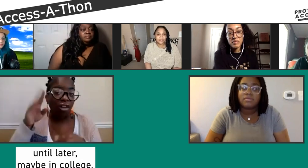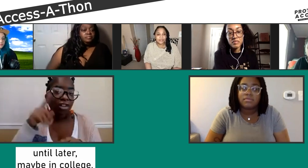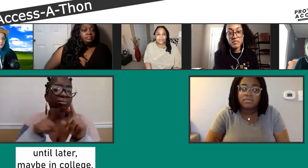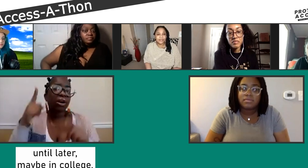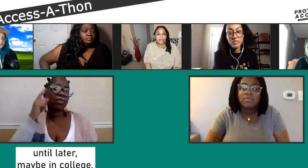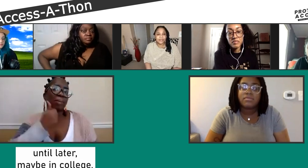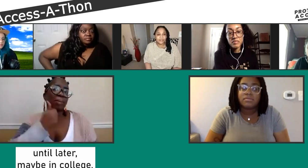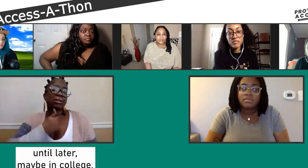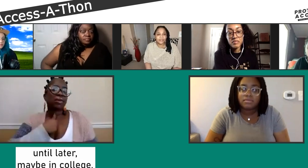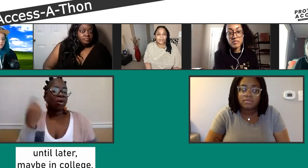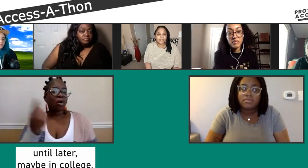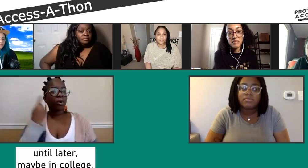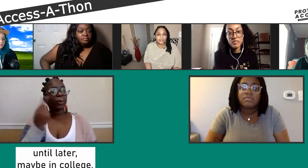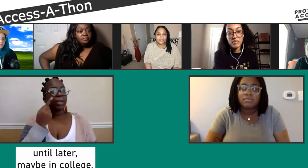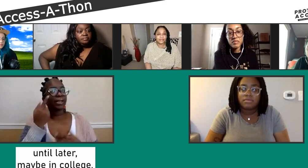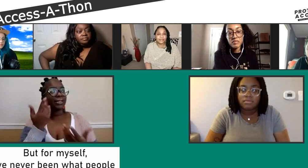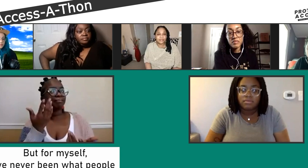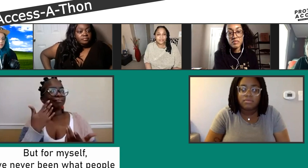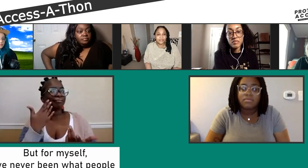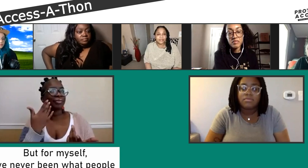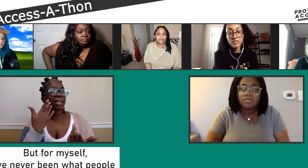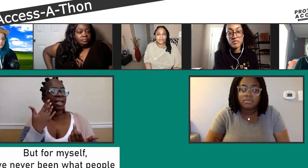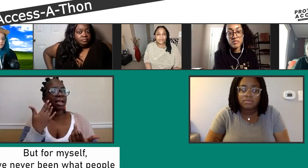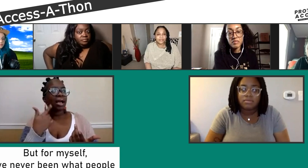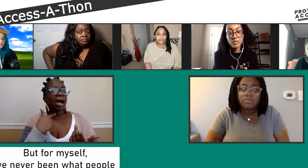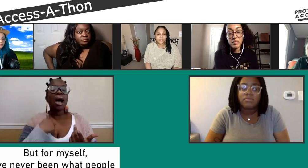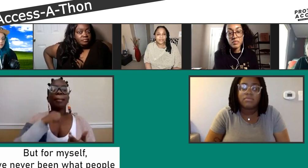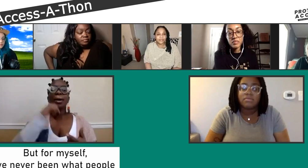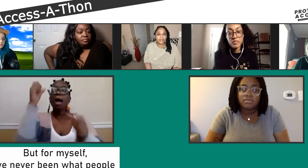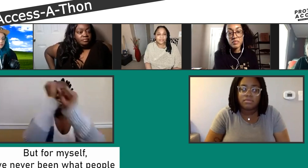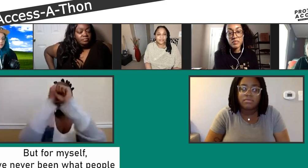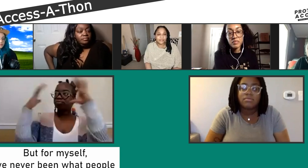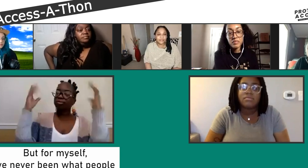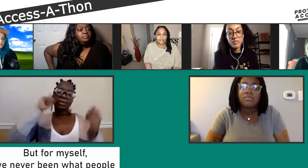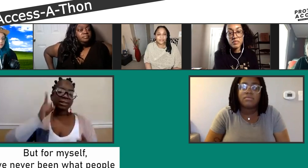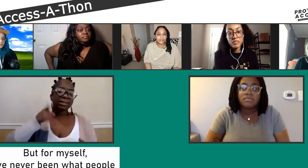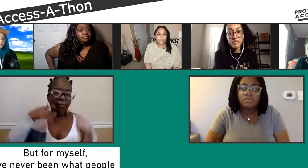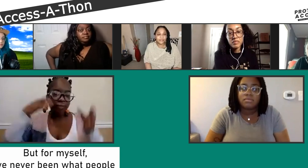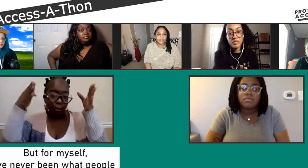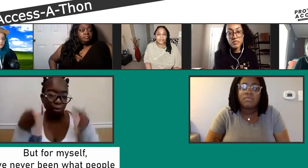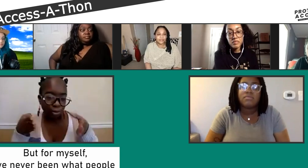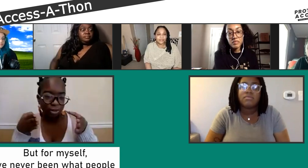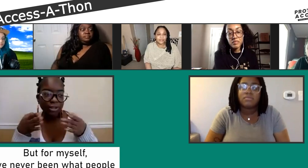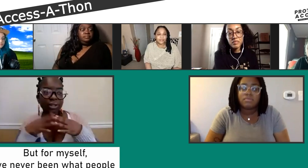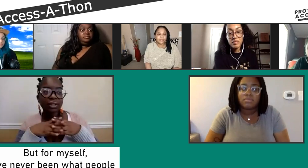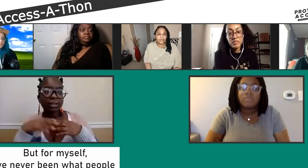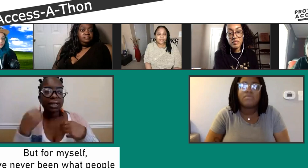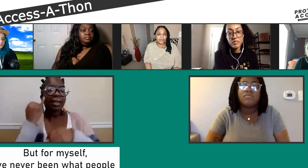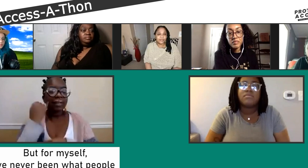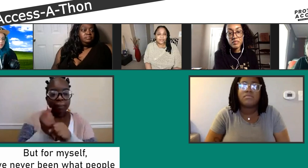an advocate. When I was in college, I always kind of